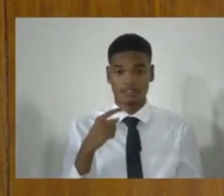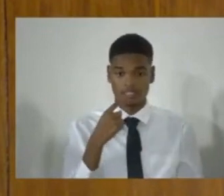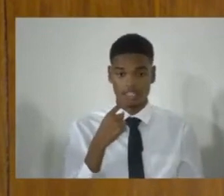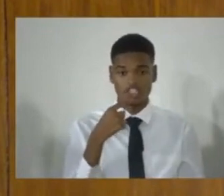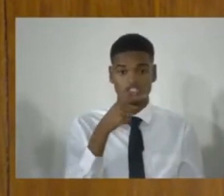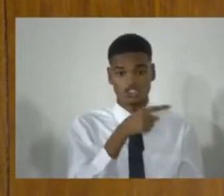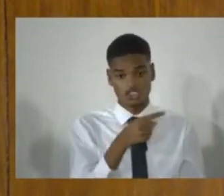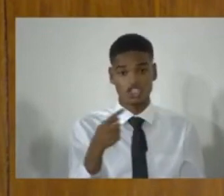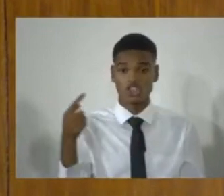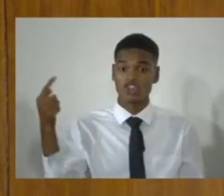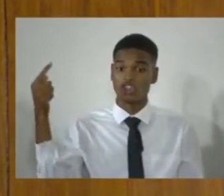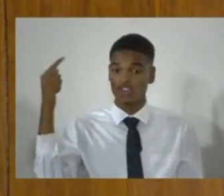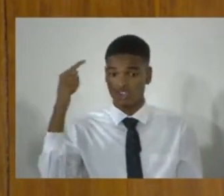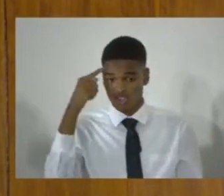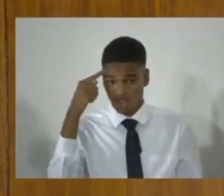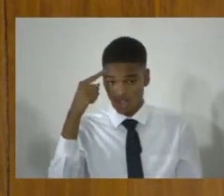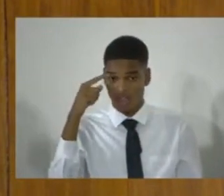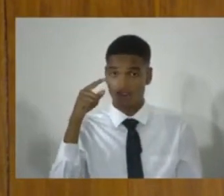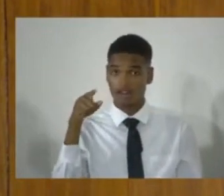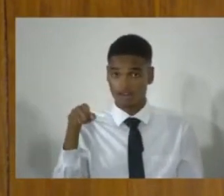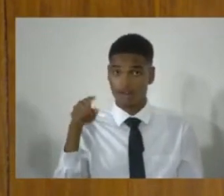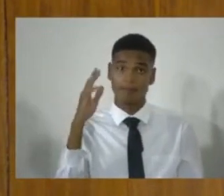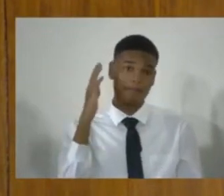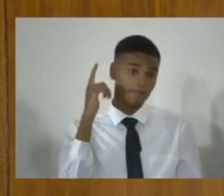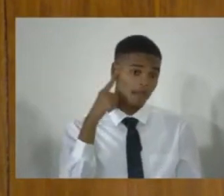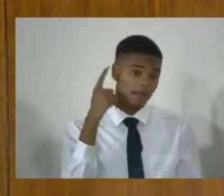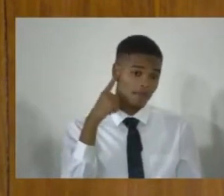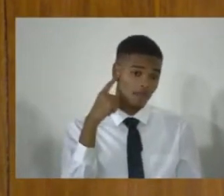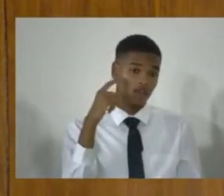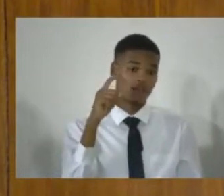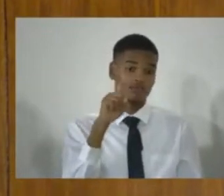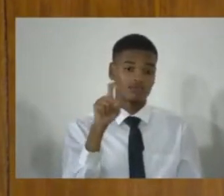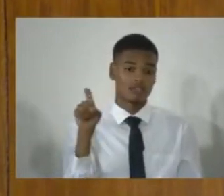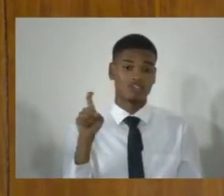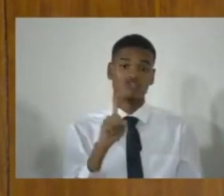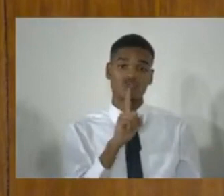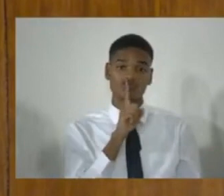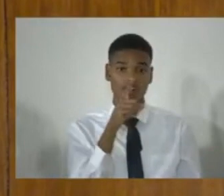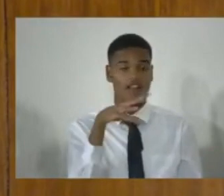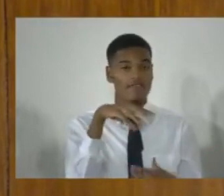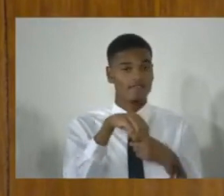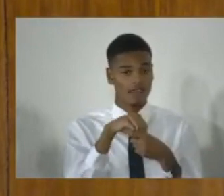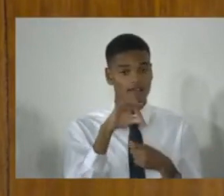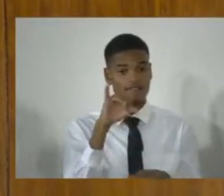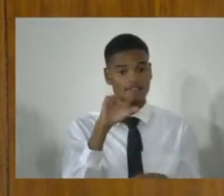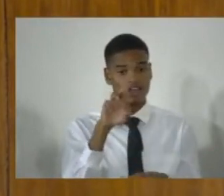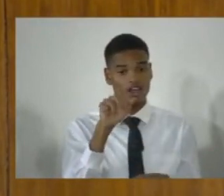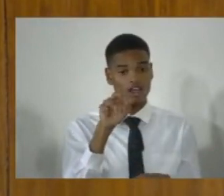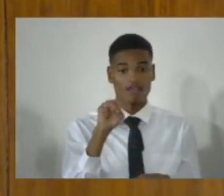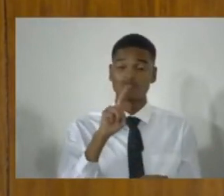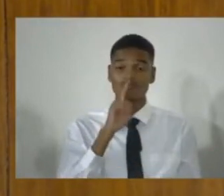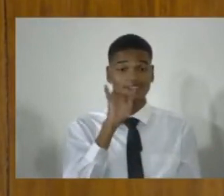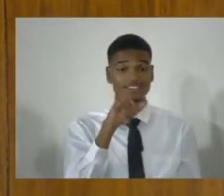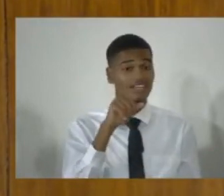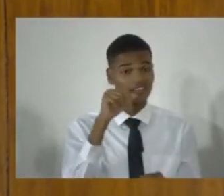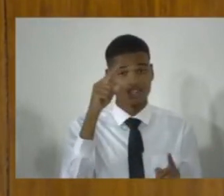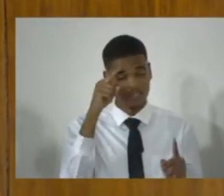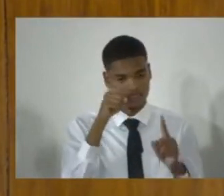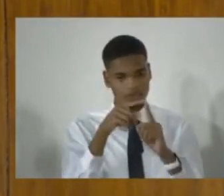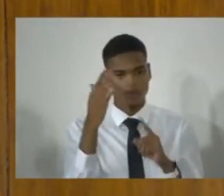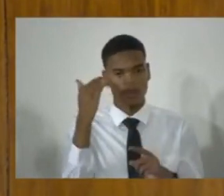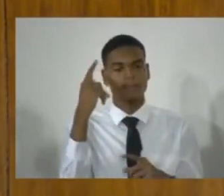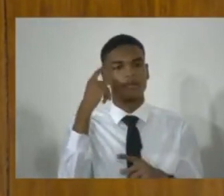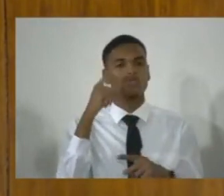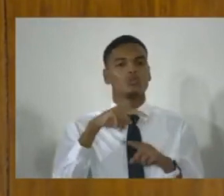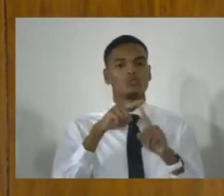it did fall within that definition. That was not the intention because when the offensive weapon legislation was